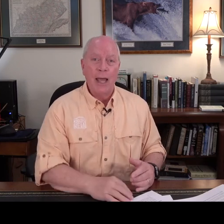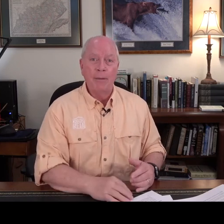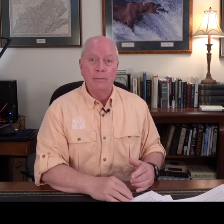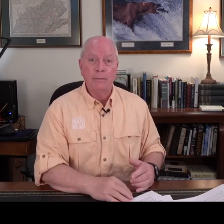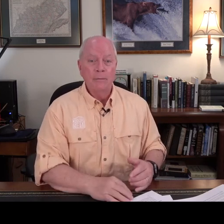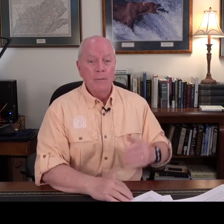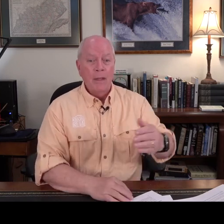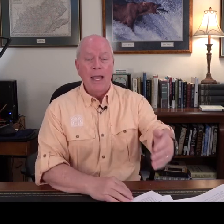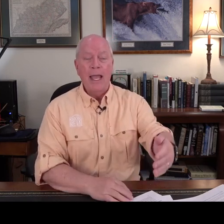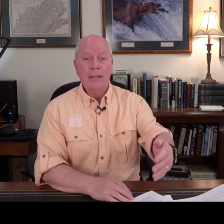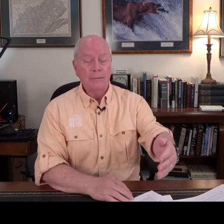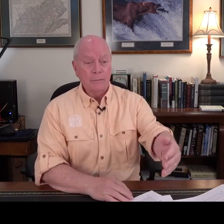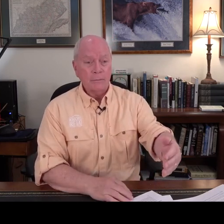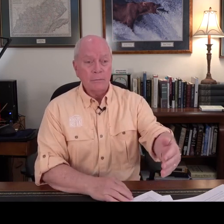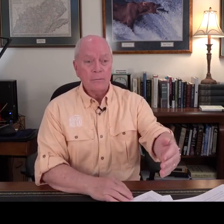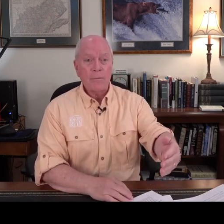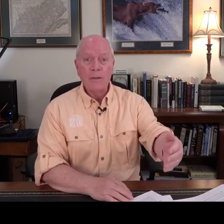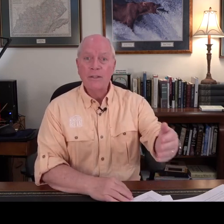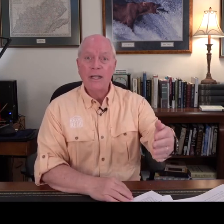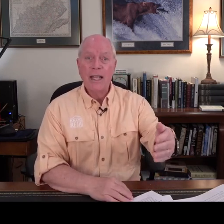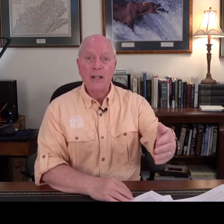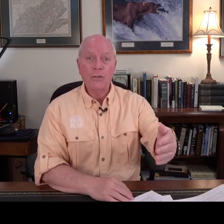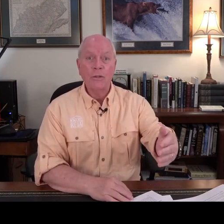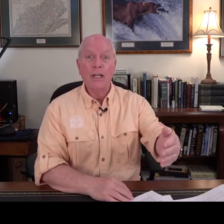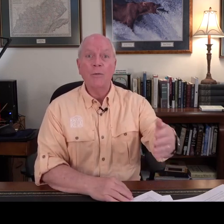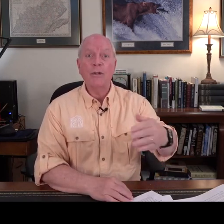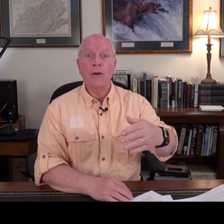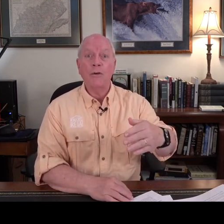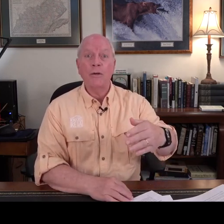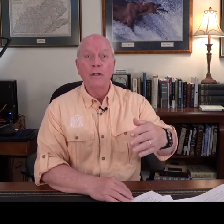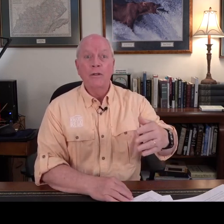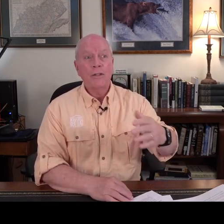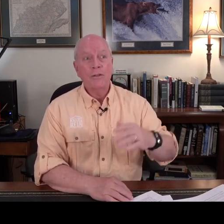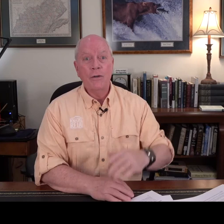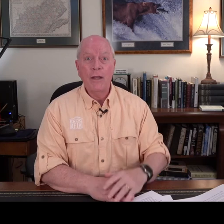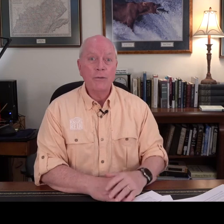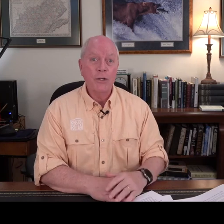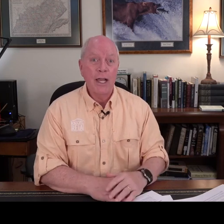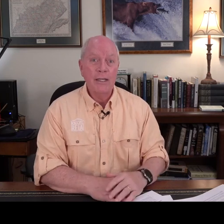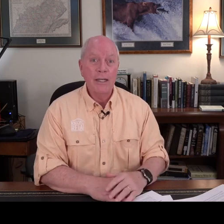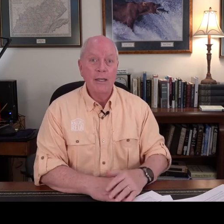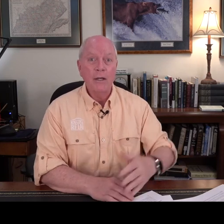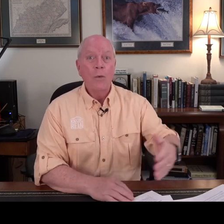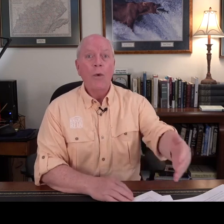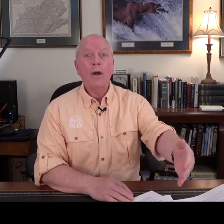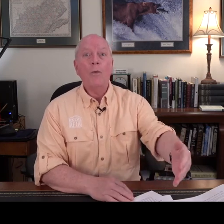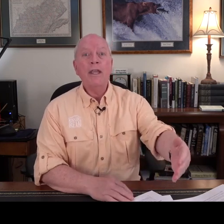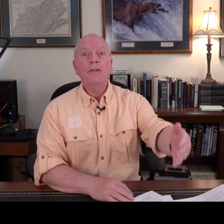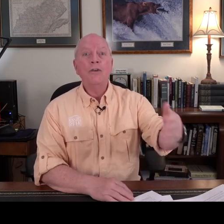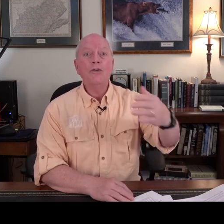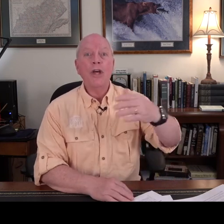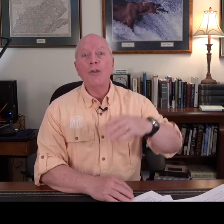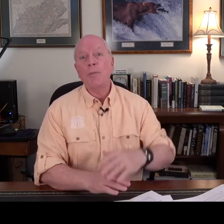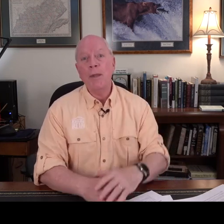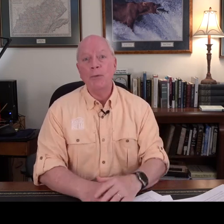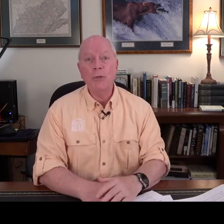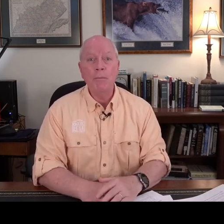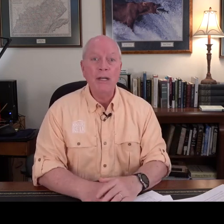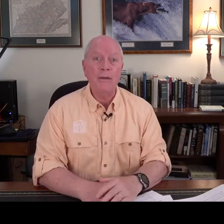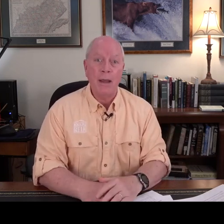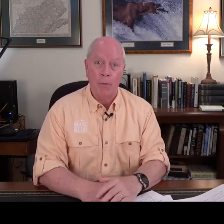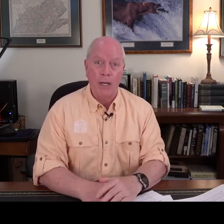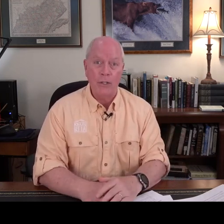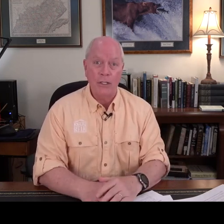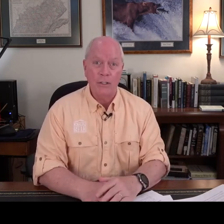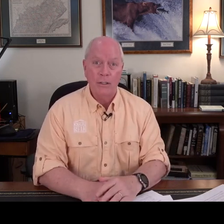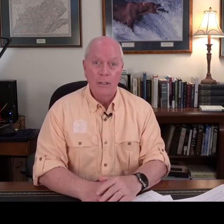project should happen and the city council in return says you know that was a good idea why don't we induce other people to